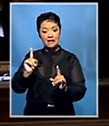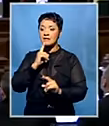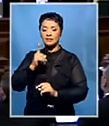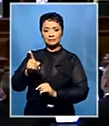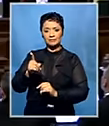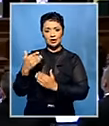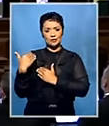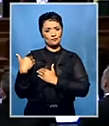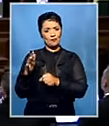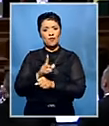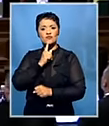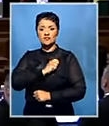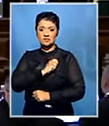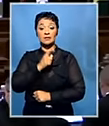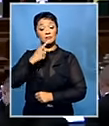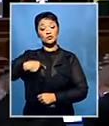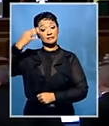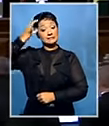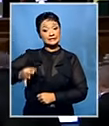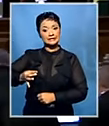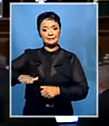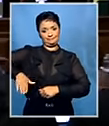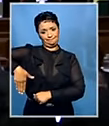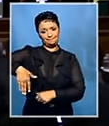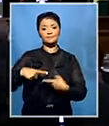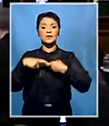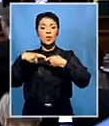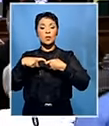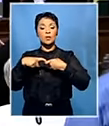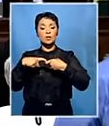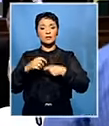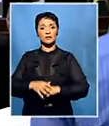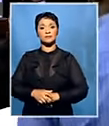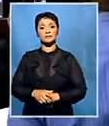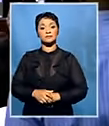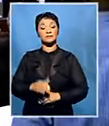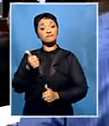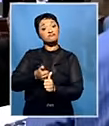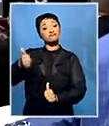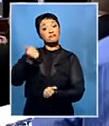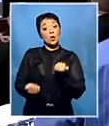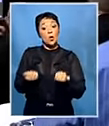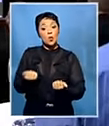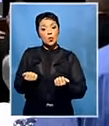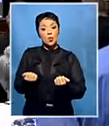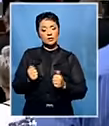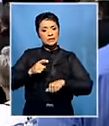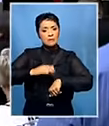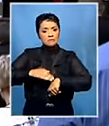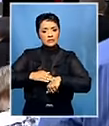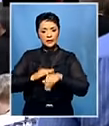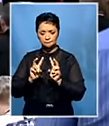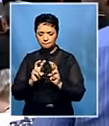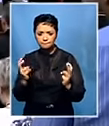The Supreme Court of Appeal judges will now spend some